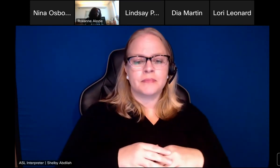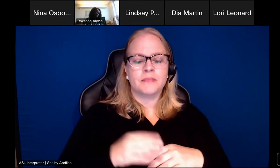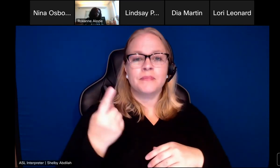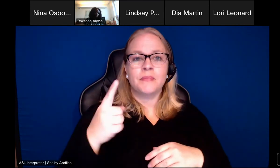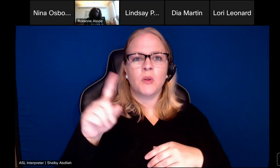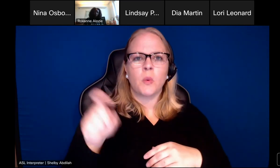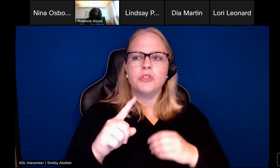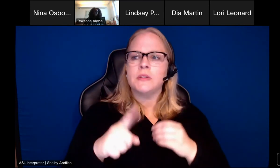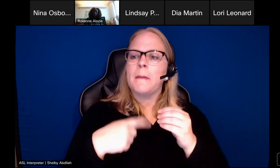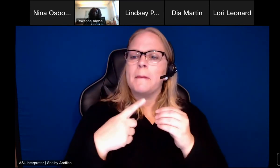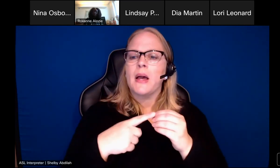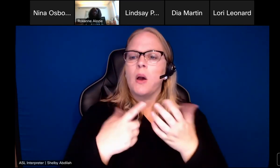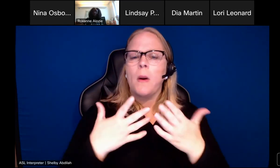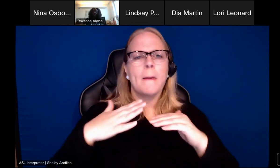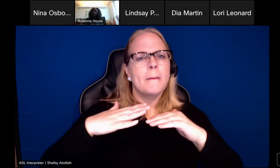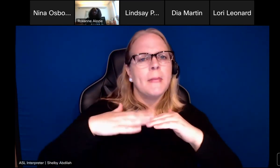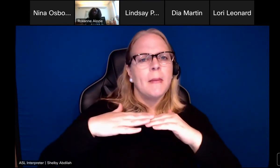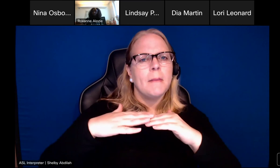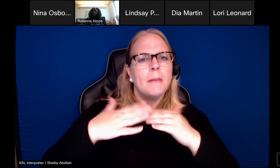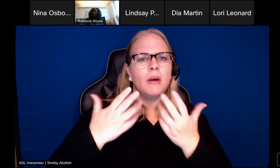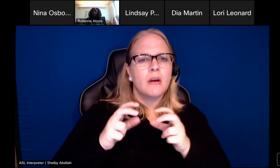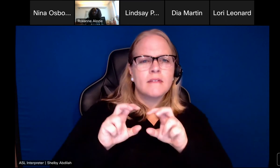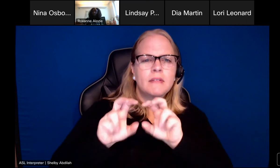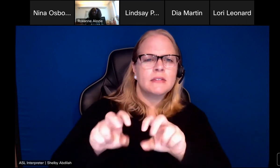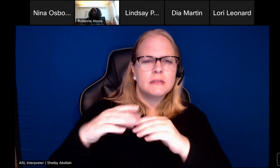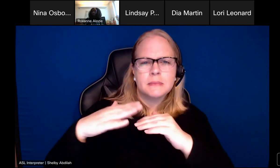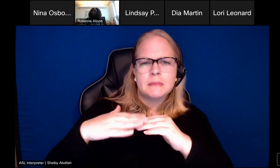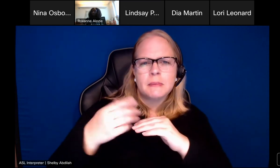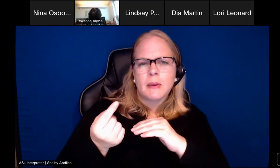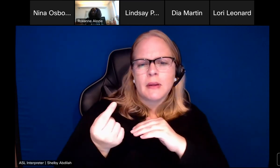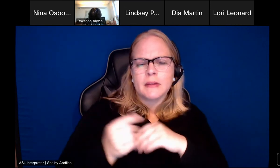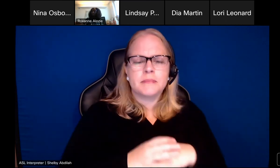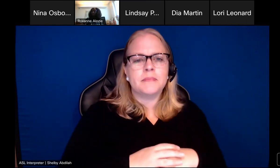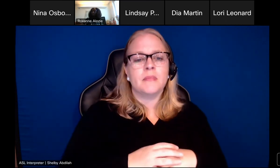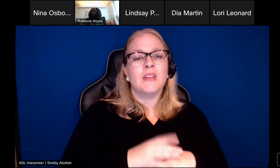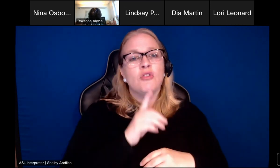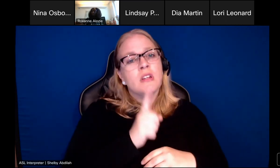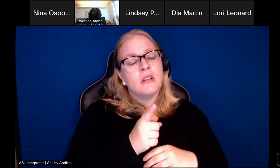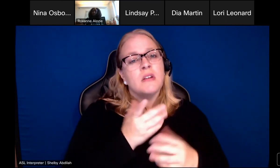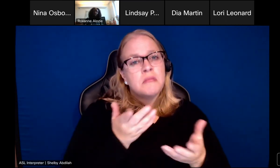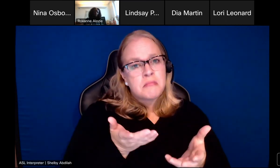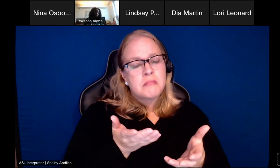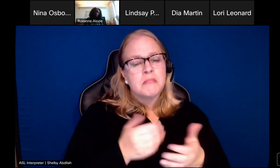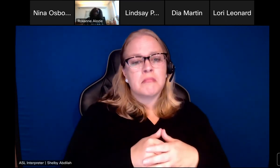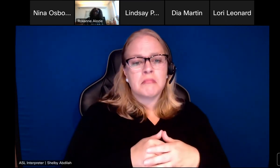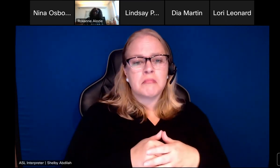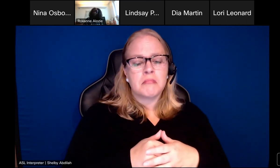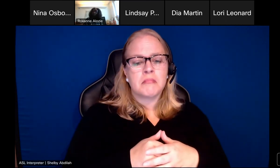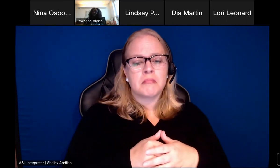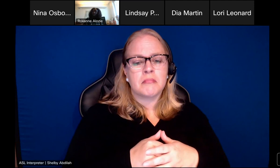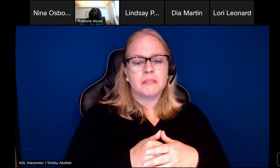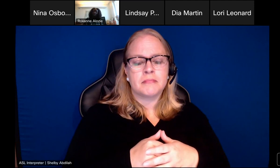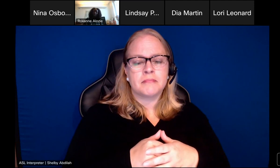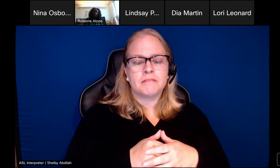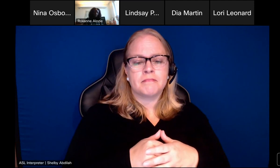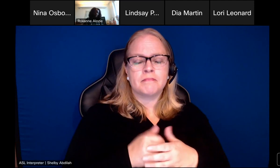minimums in terms of what we'll invest in? And what I would say is, I think the biggest thing that I would